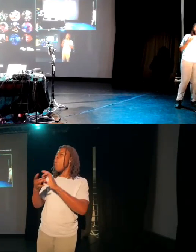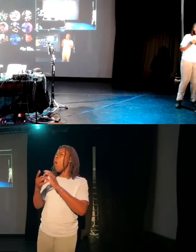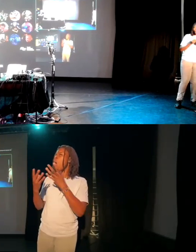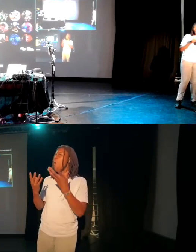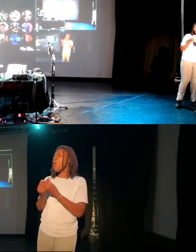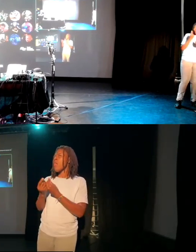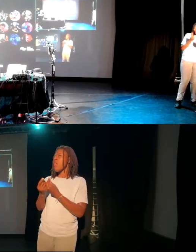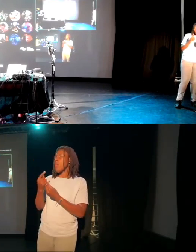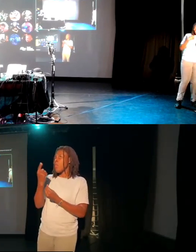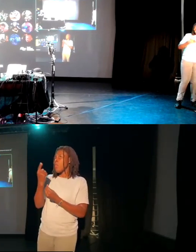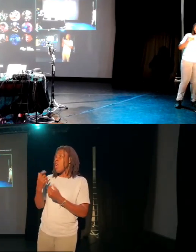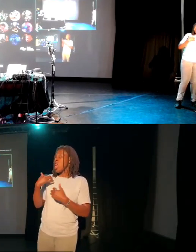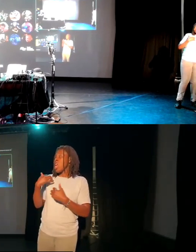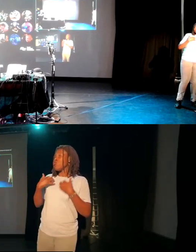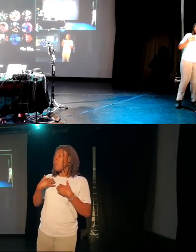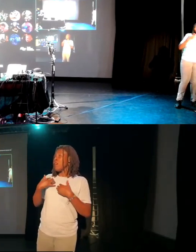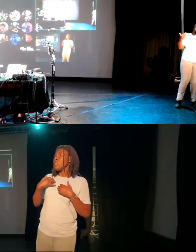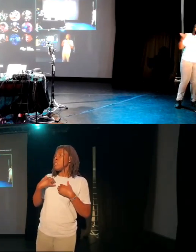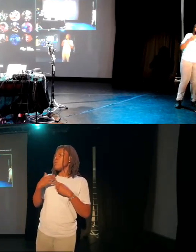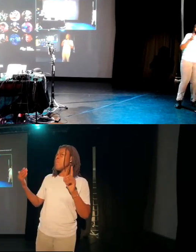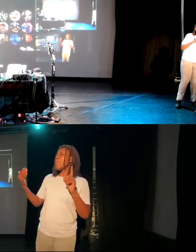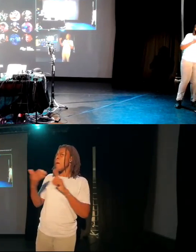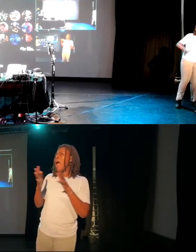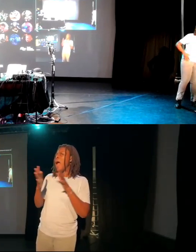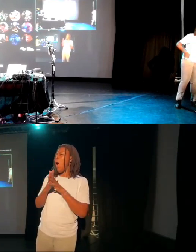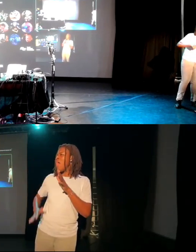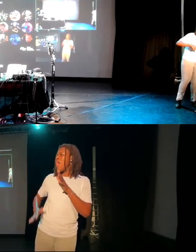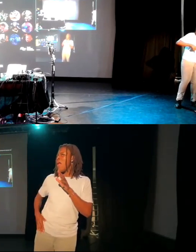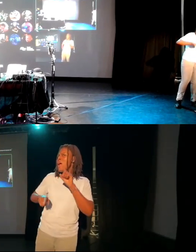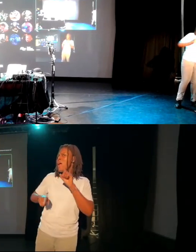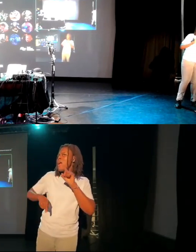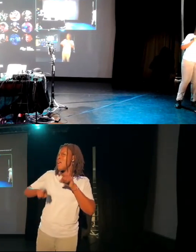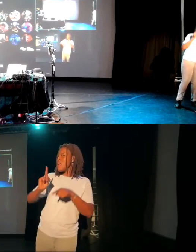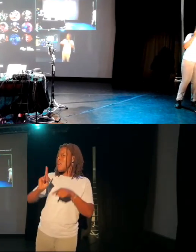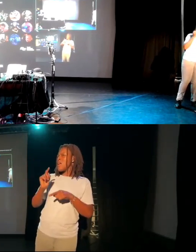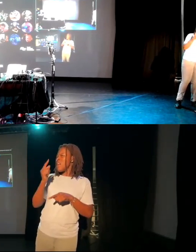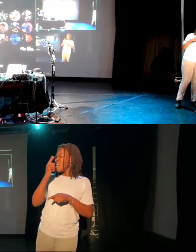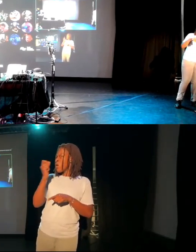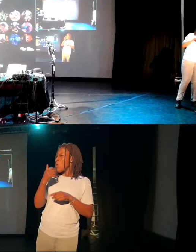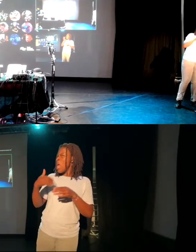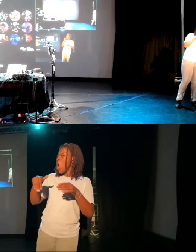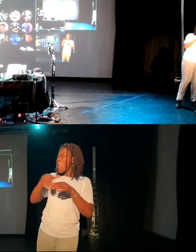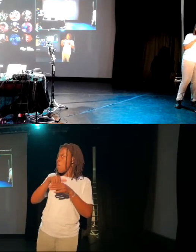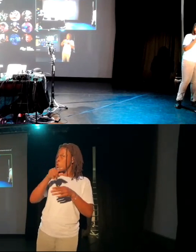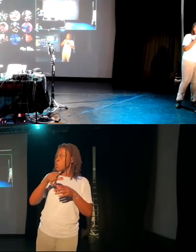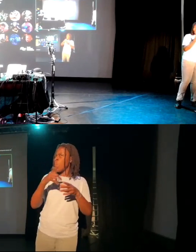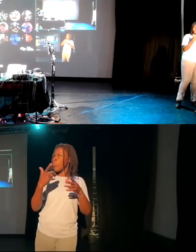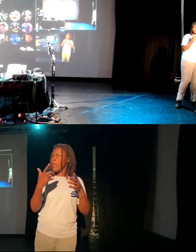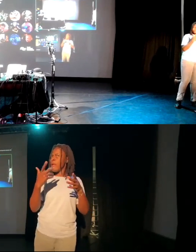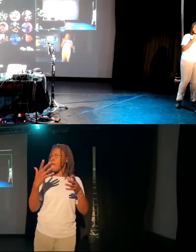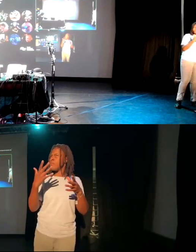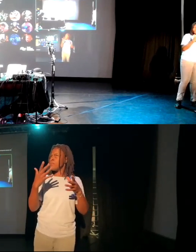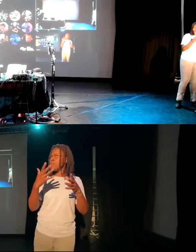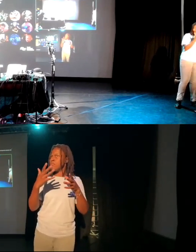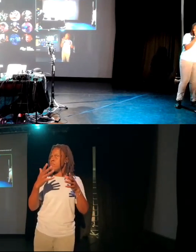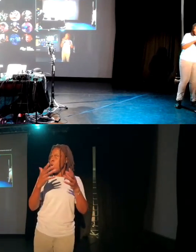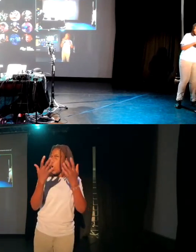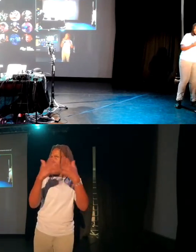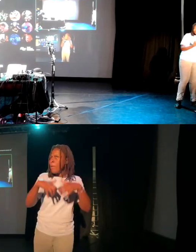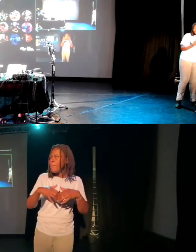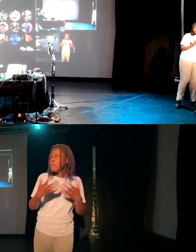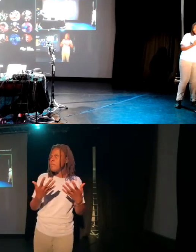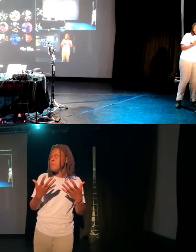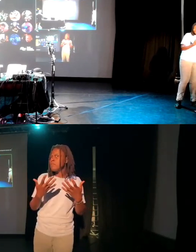interested in it, they lift their leg up. Could you maybe incorporate that into the performance itself? Maybe make some kind of a leg arousal sensor?